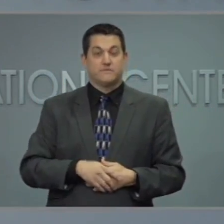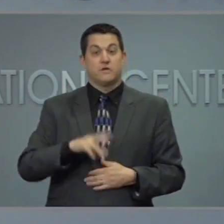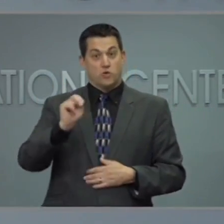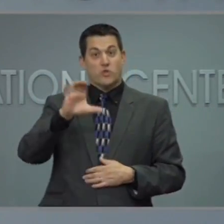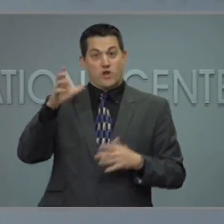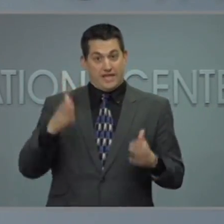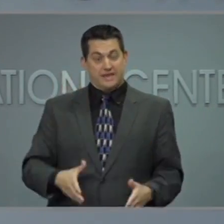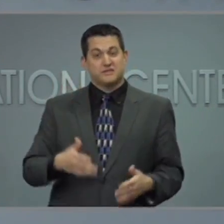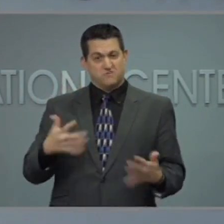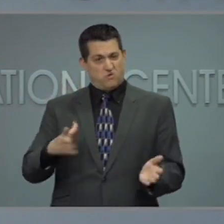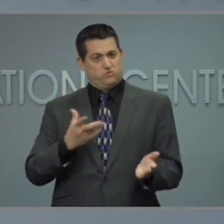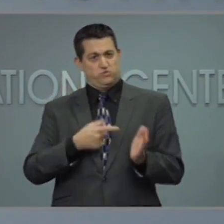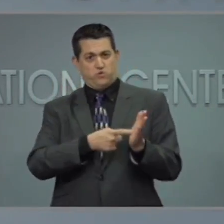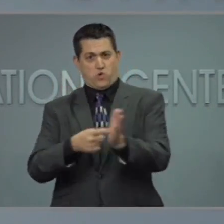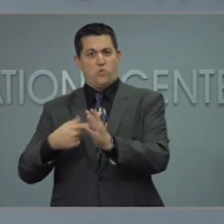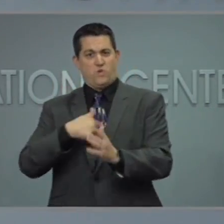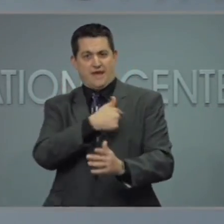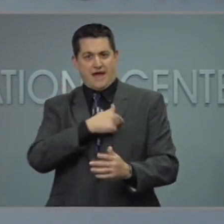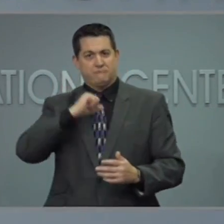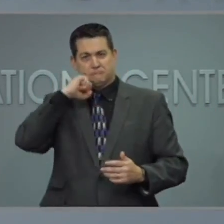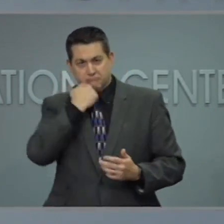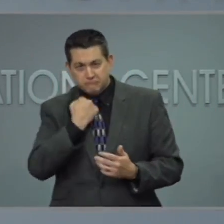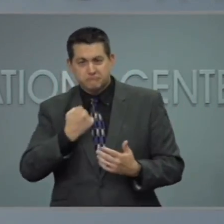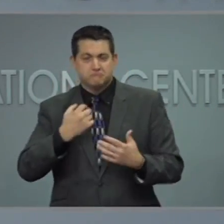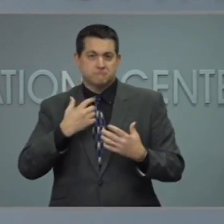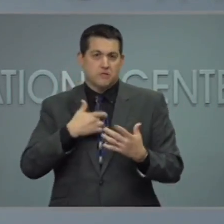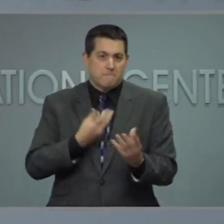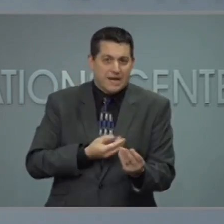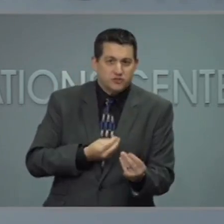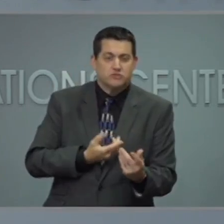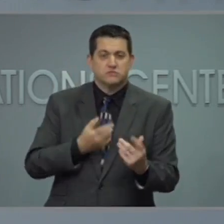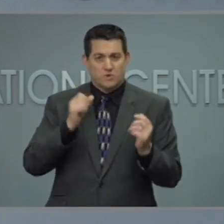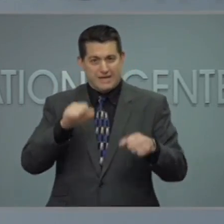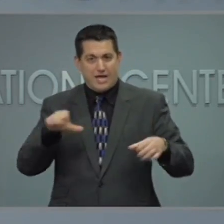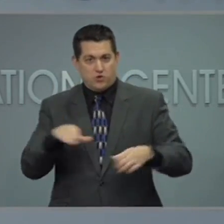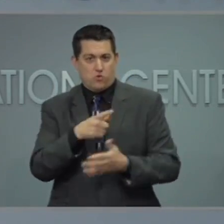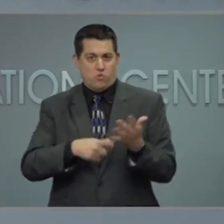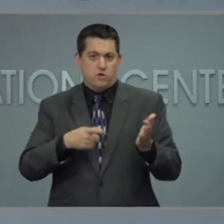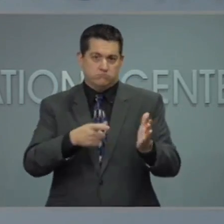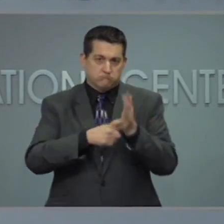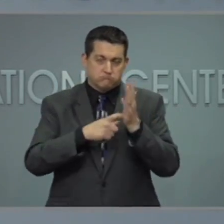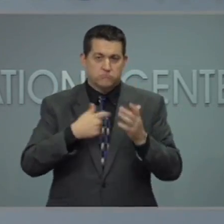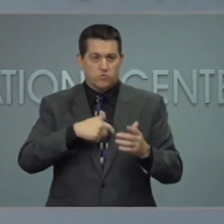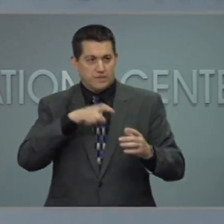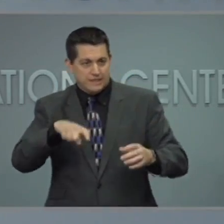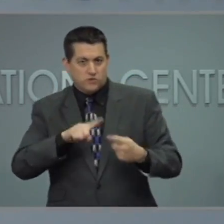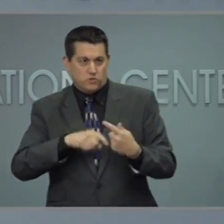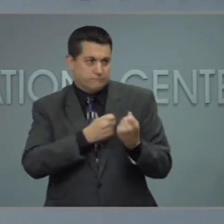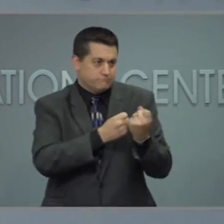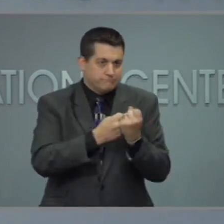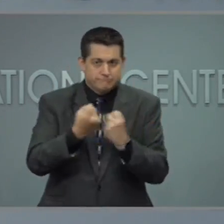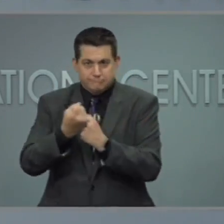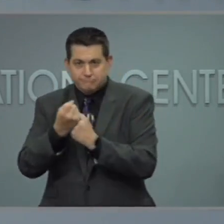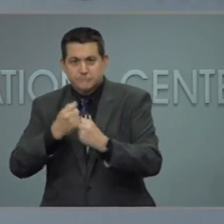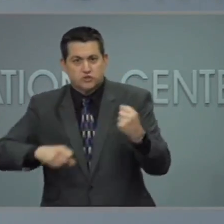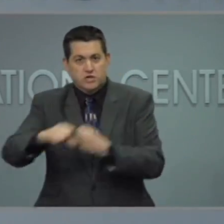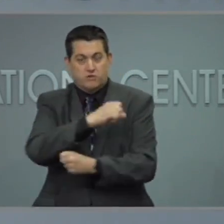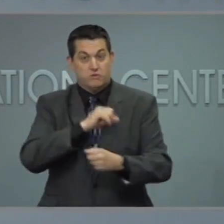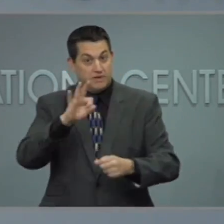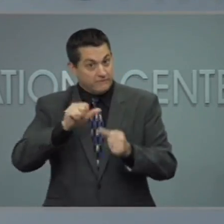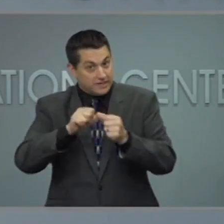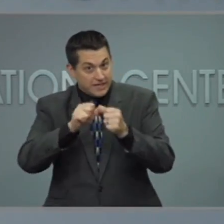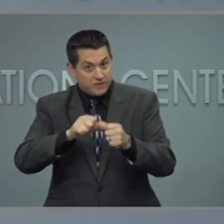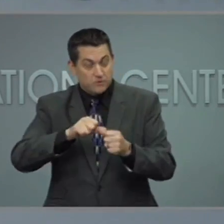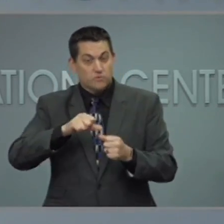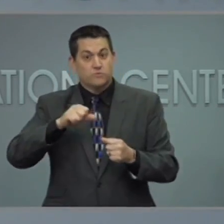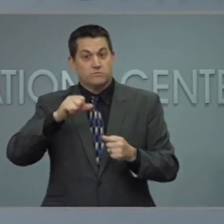shown that we have resolve and the compassion to do what's needed when times get hard. And if we keep doing that,